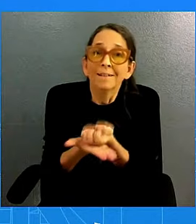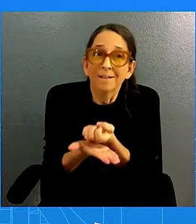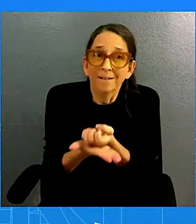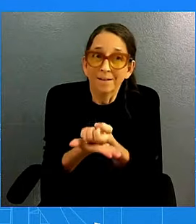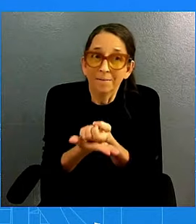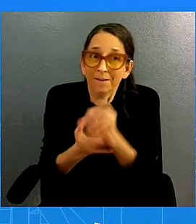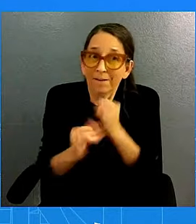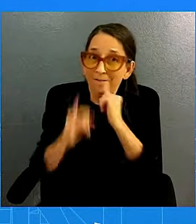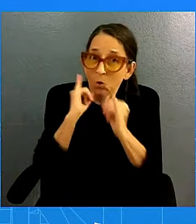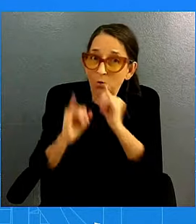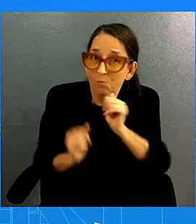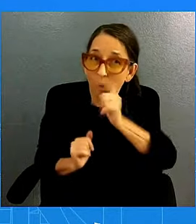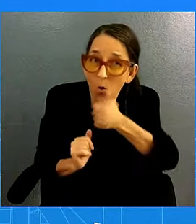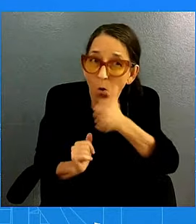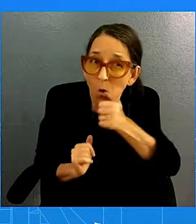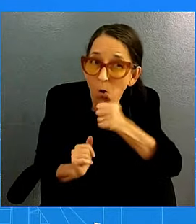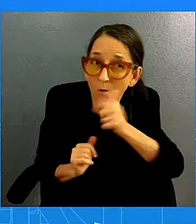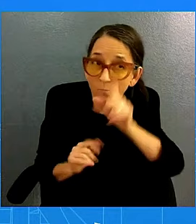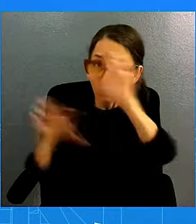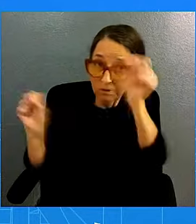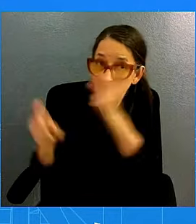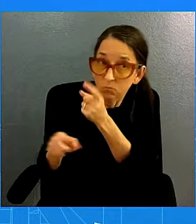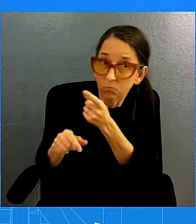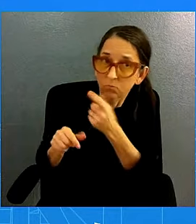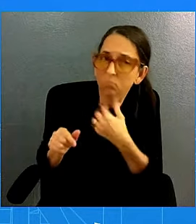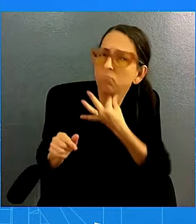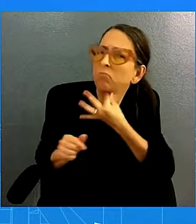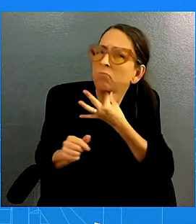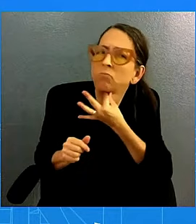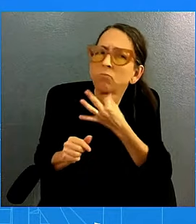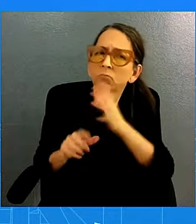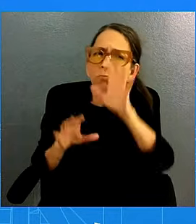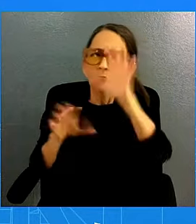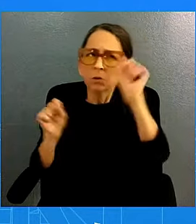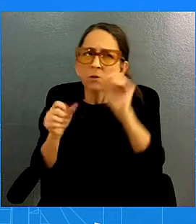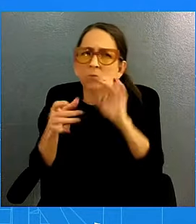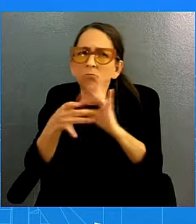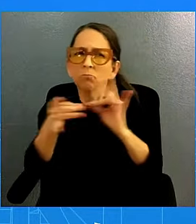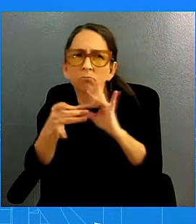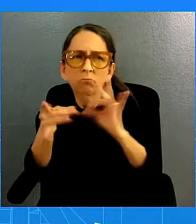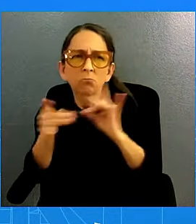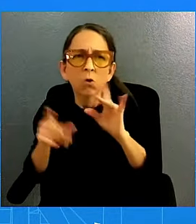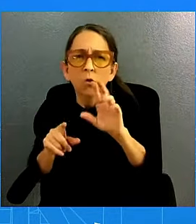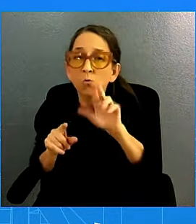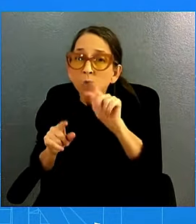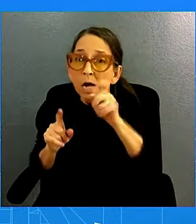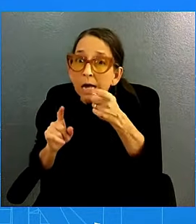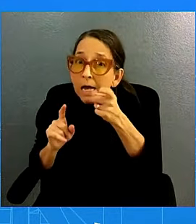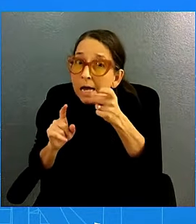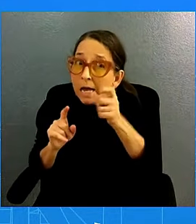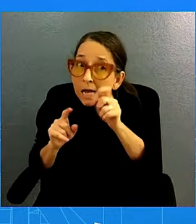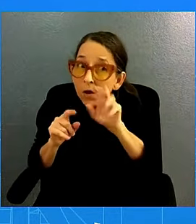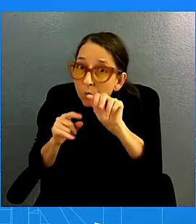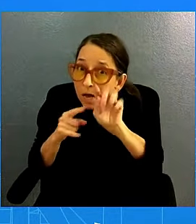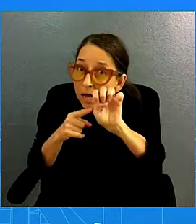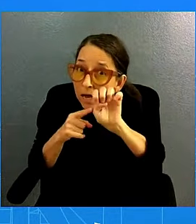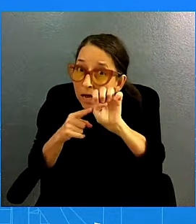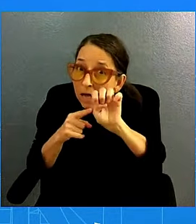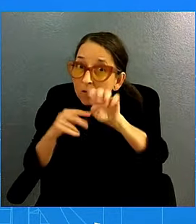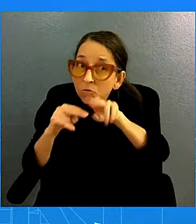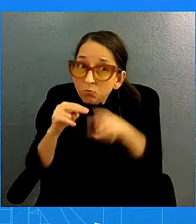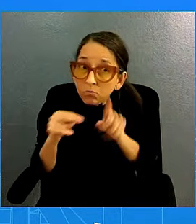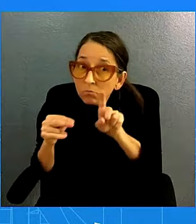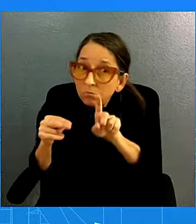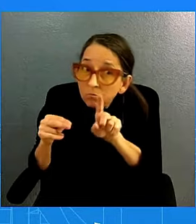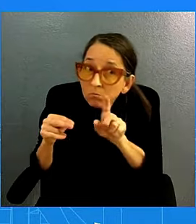I'm wondering if we're going to hear from him on the rate cut that the Fed has announced, and is there any chance that he'll speak to possible political influence this close to the